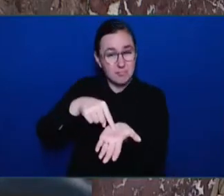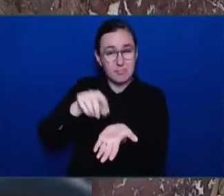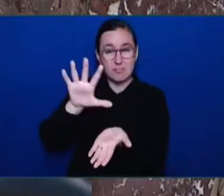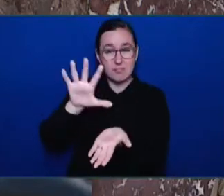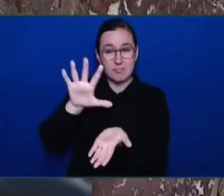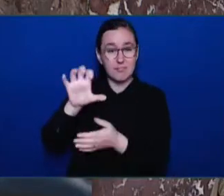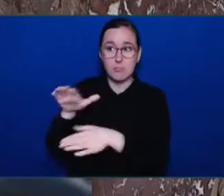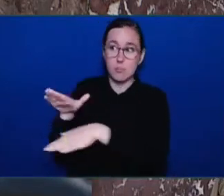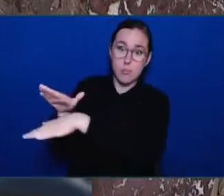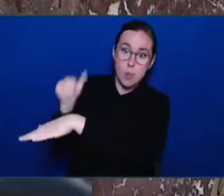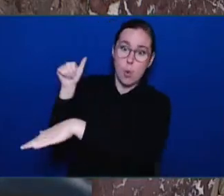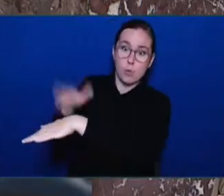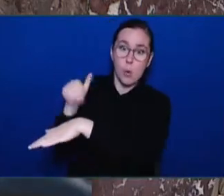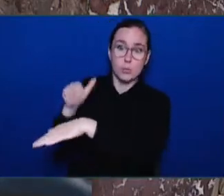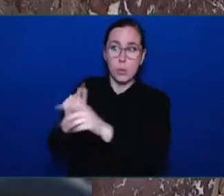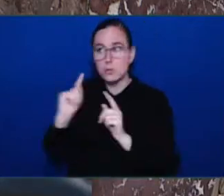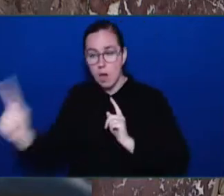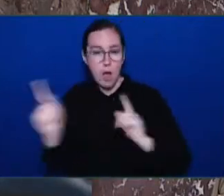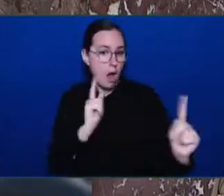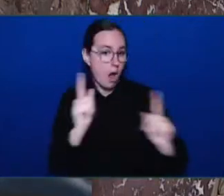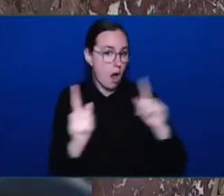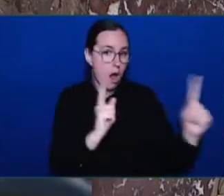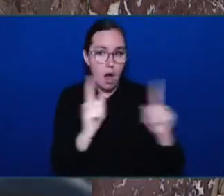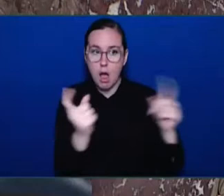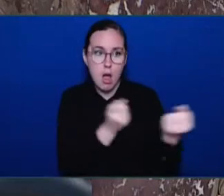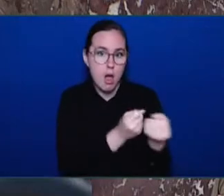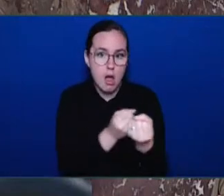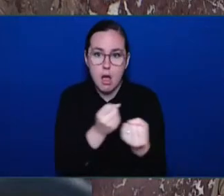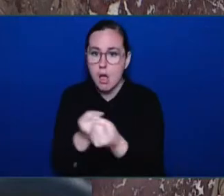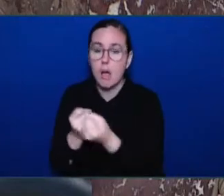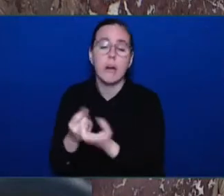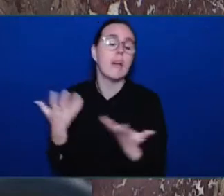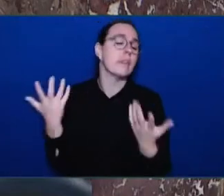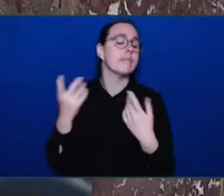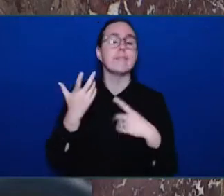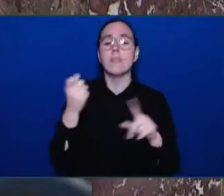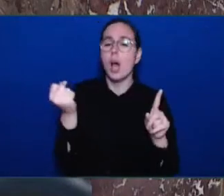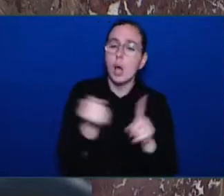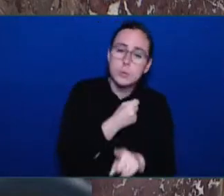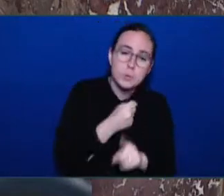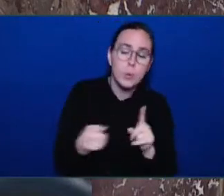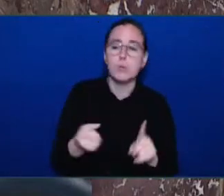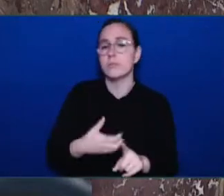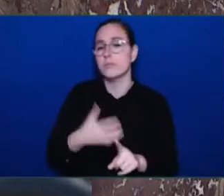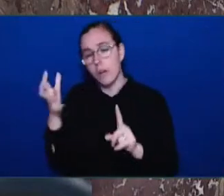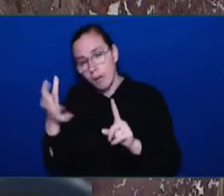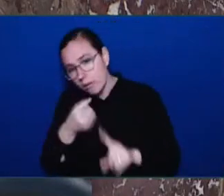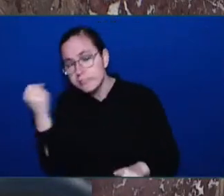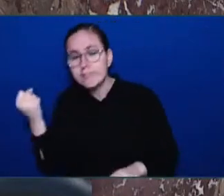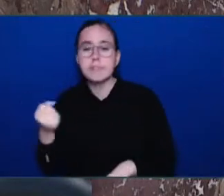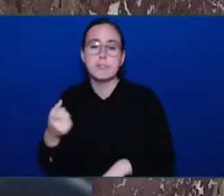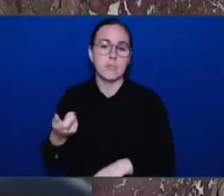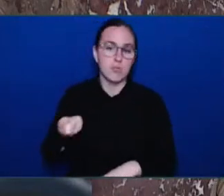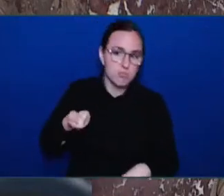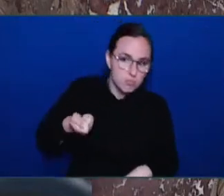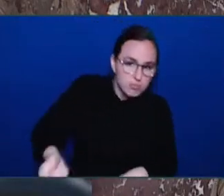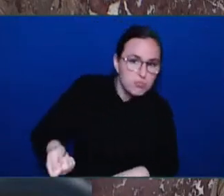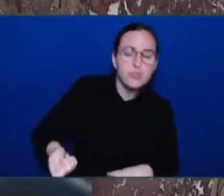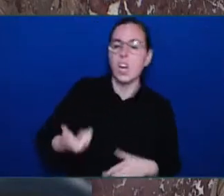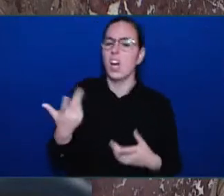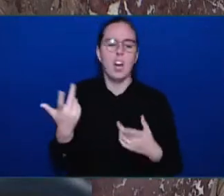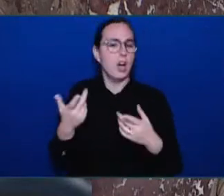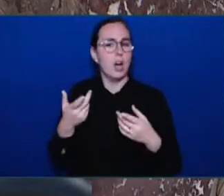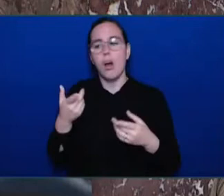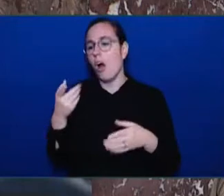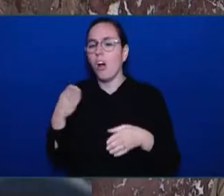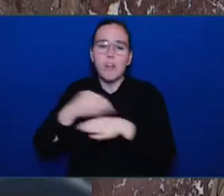calls for assaults, weapons, property offenses. We saw someone brutally stabbed. We saw a man that was